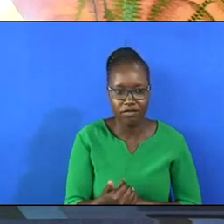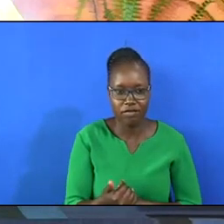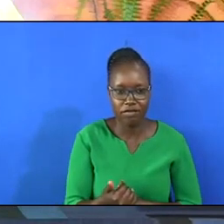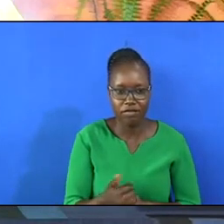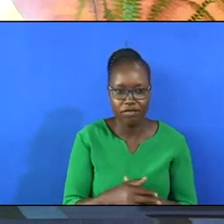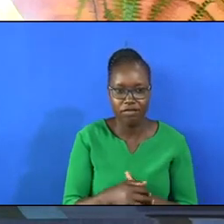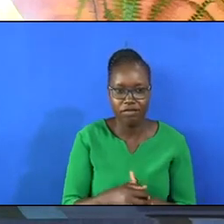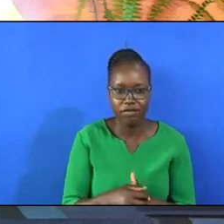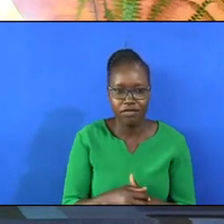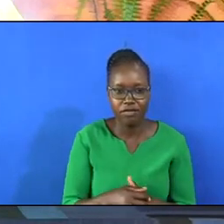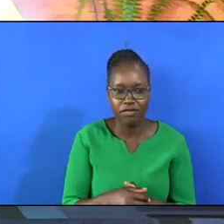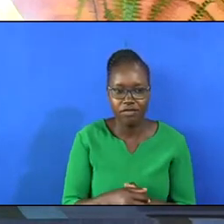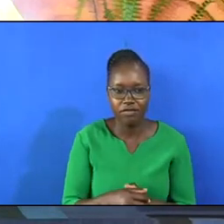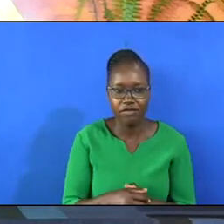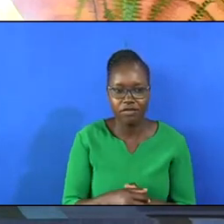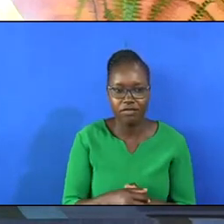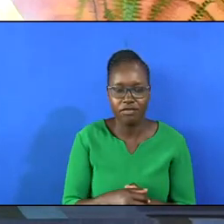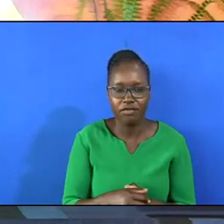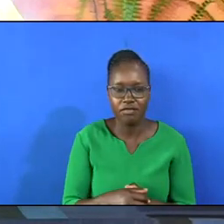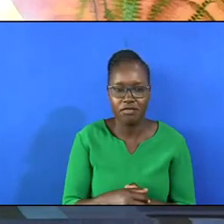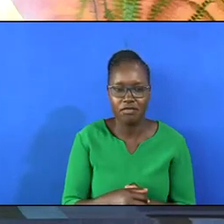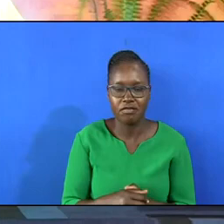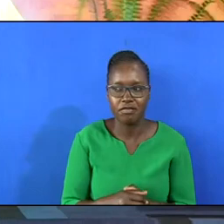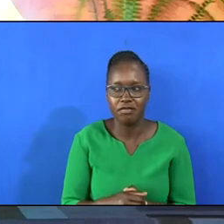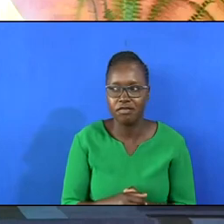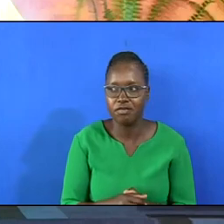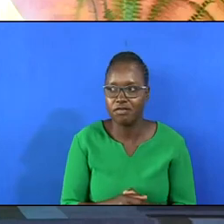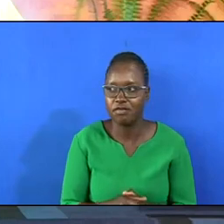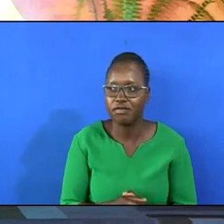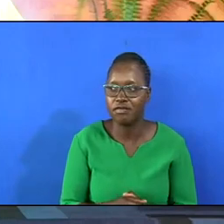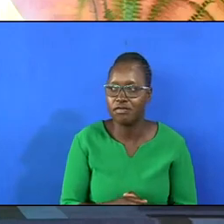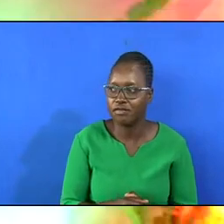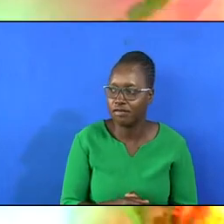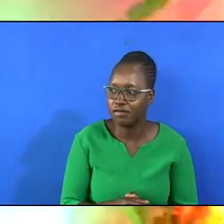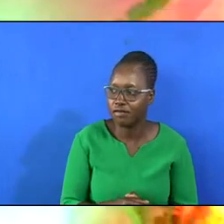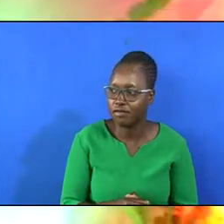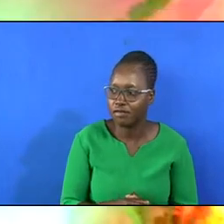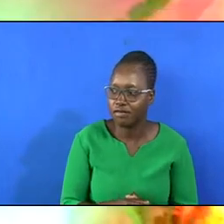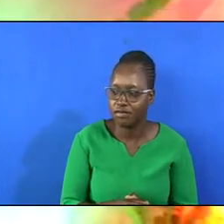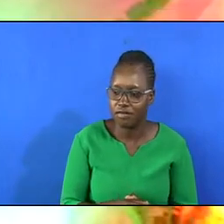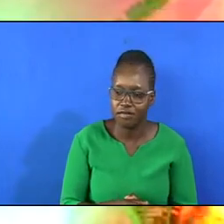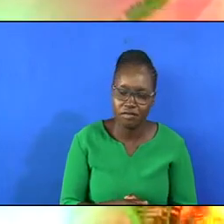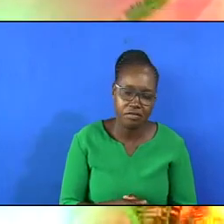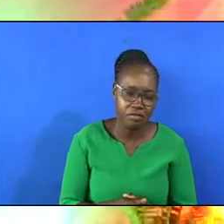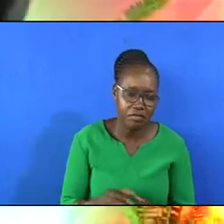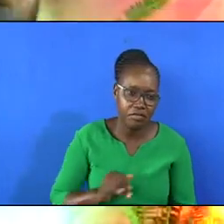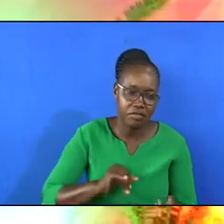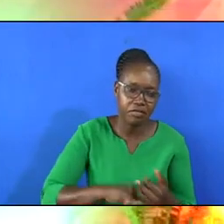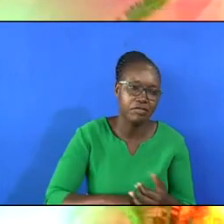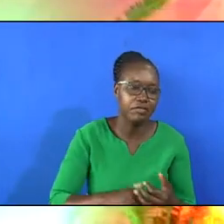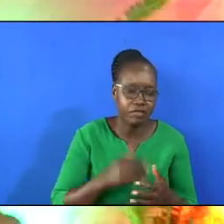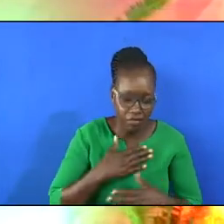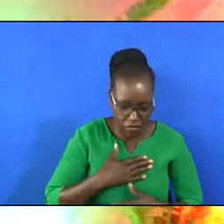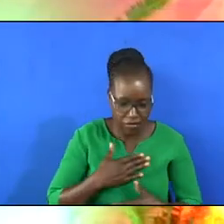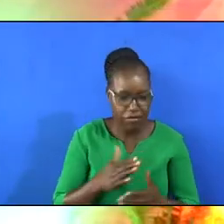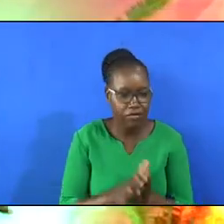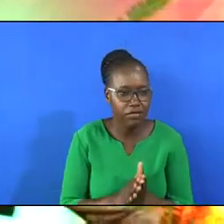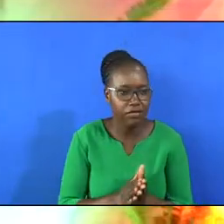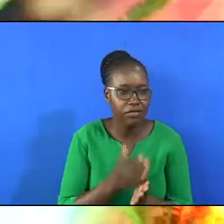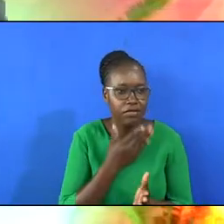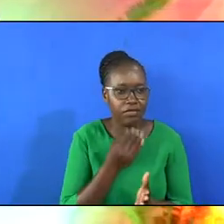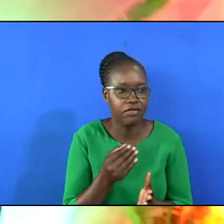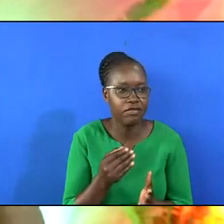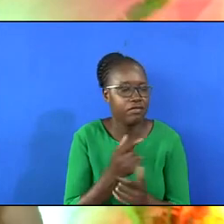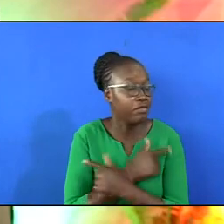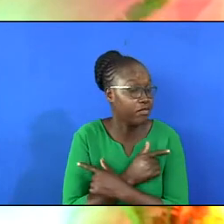manuscripts are but in our translation we tend to give impression that it's women wives to do submission and the men